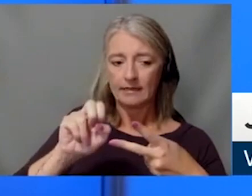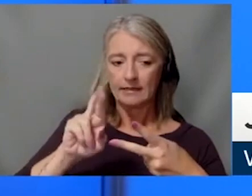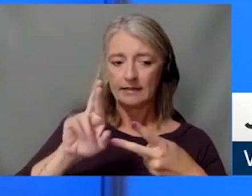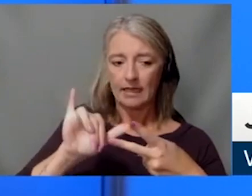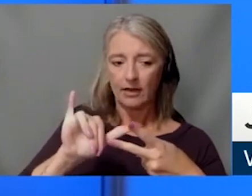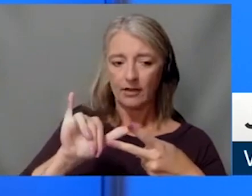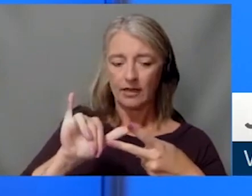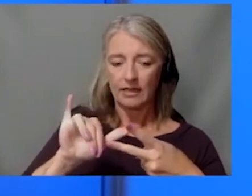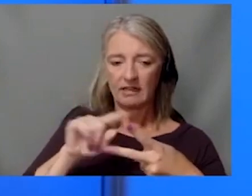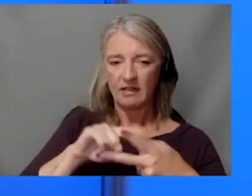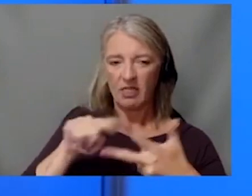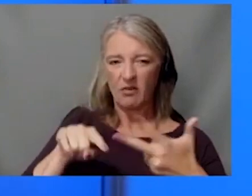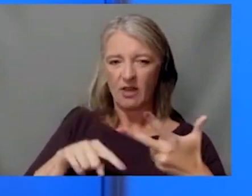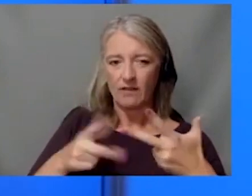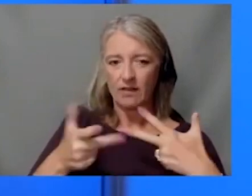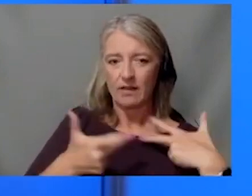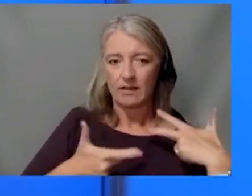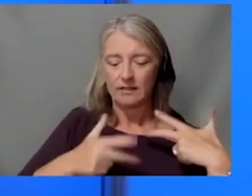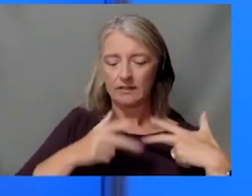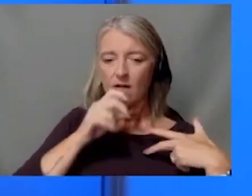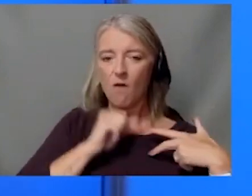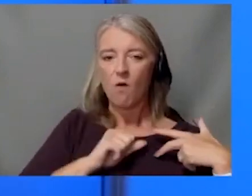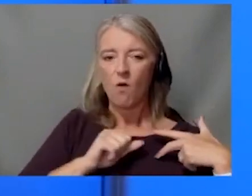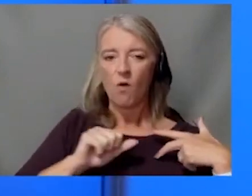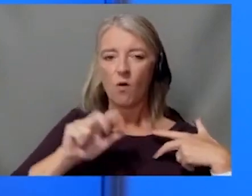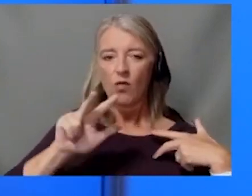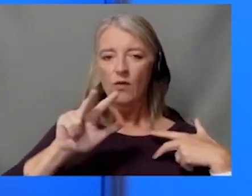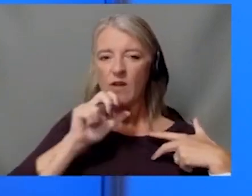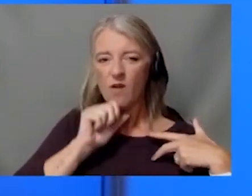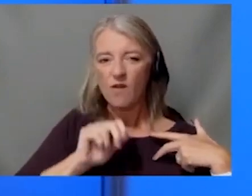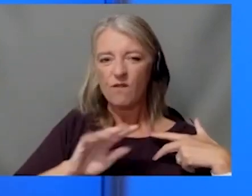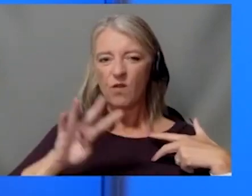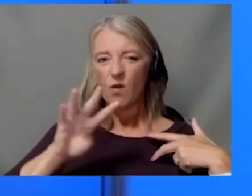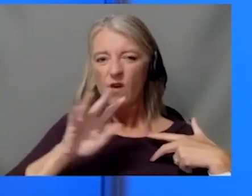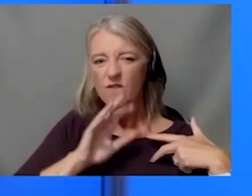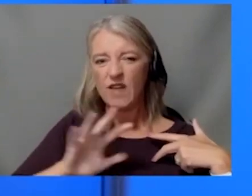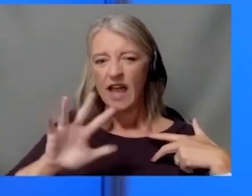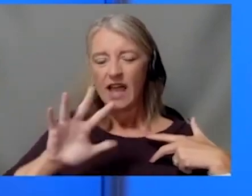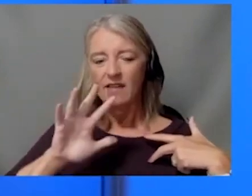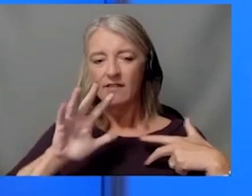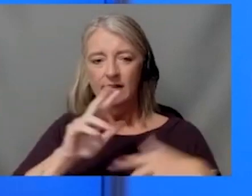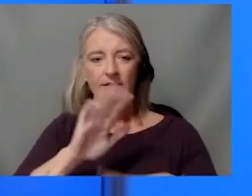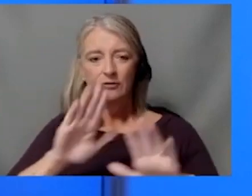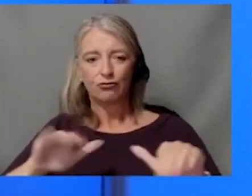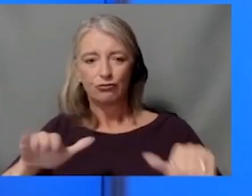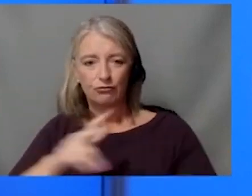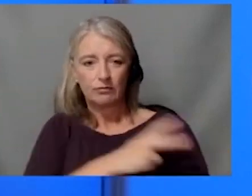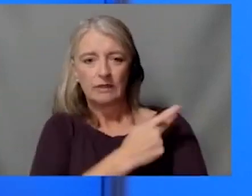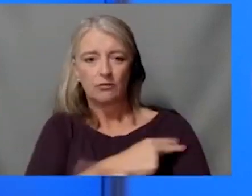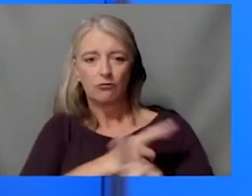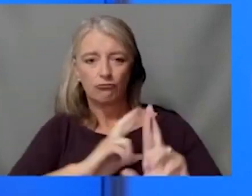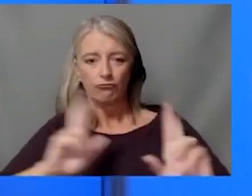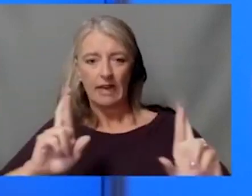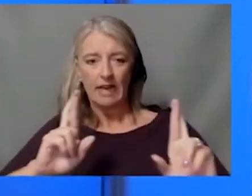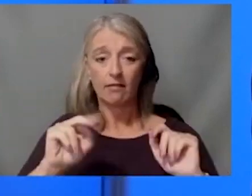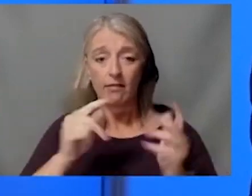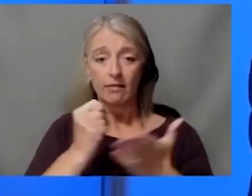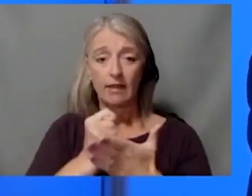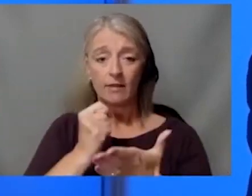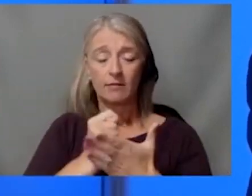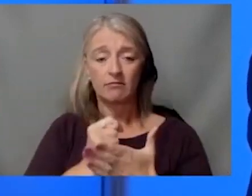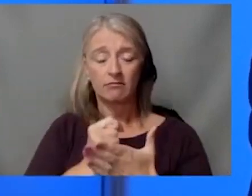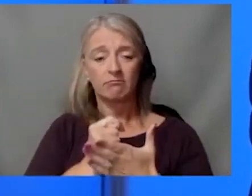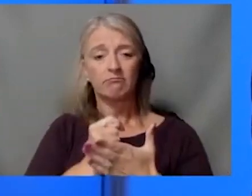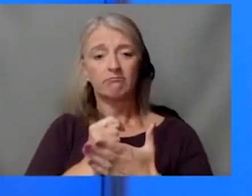small girl pediatric patient that was getting ready to go in for proton therapy. And it doesn't take much to recognize the